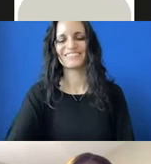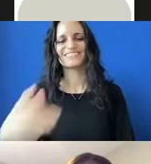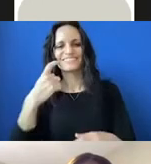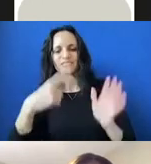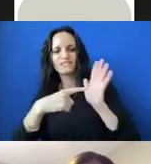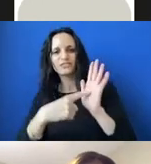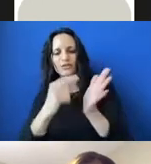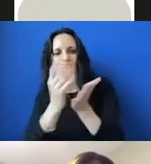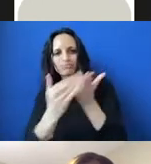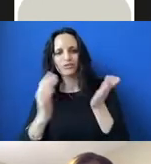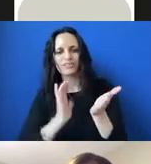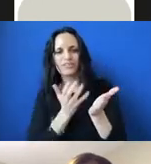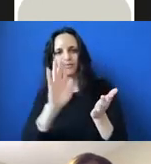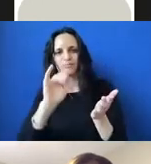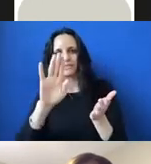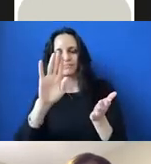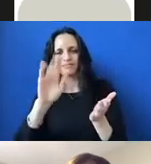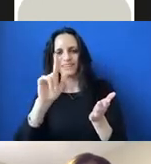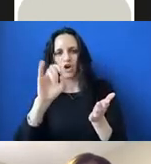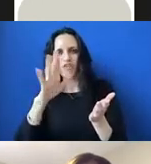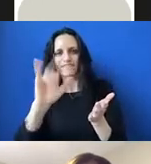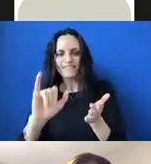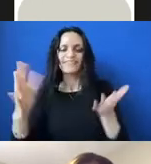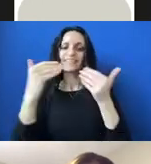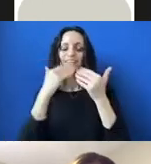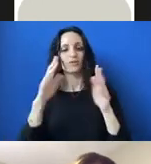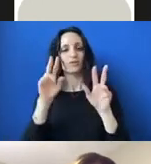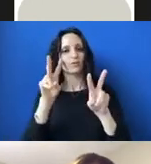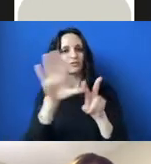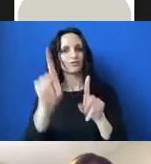Thank you so much, and I'm looking forward to questions at the end.